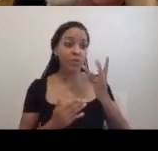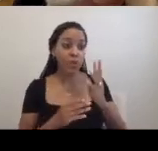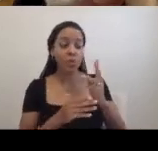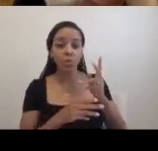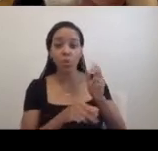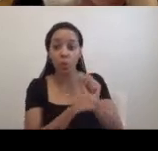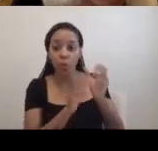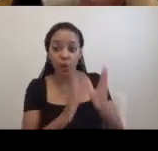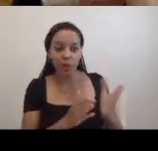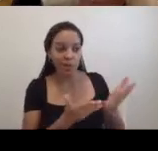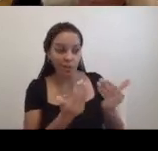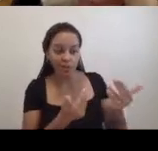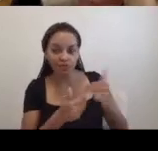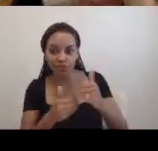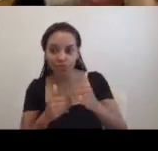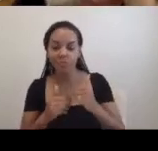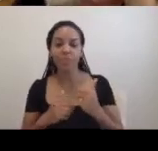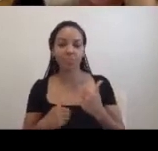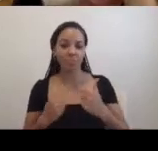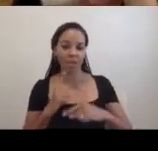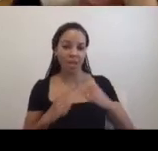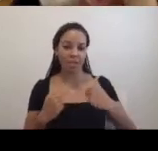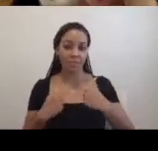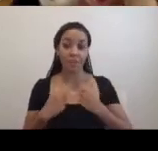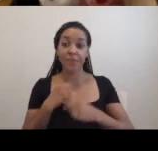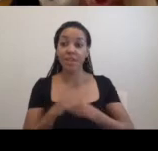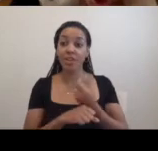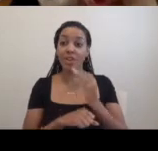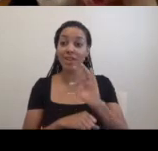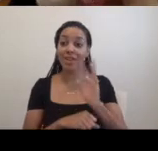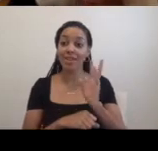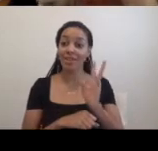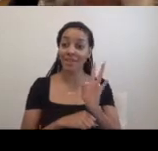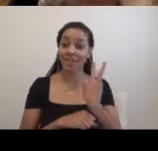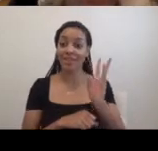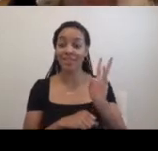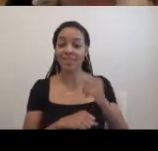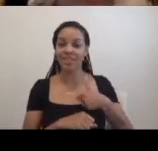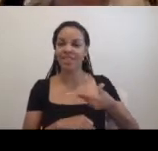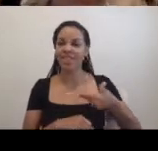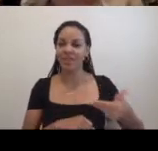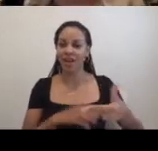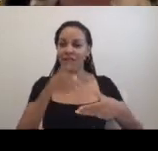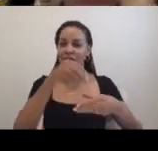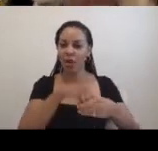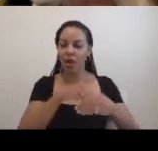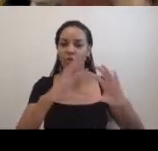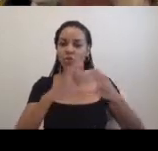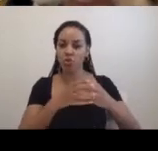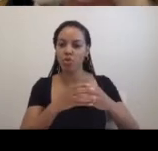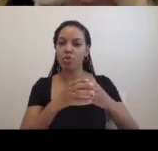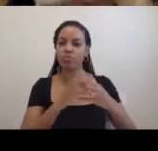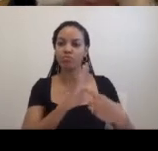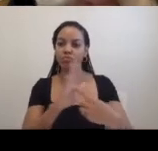In 1976, I was invited to be in a group exhibition called art